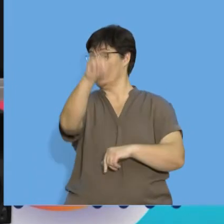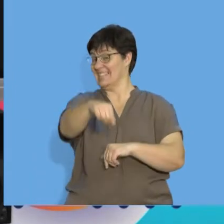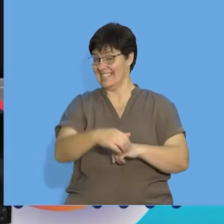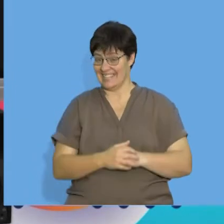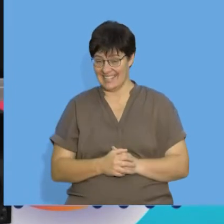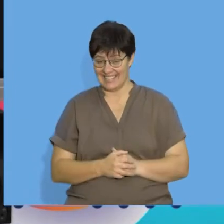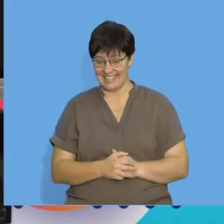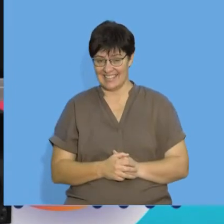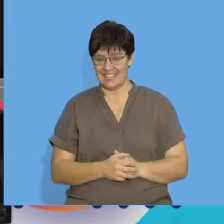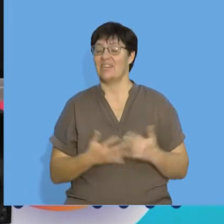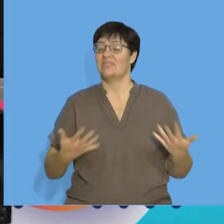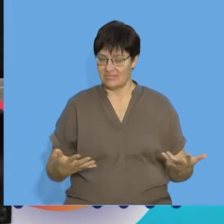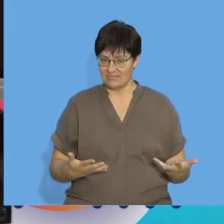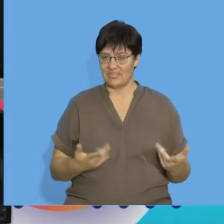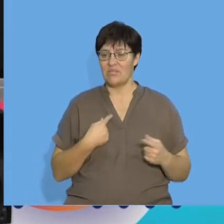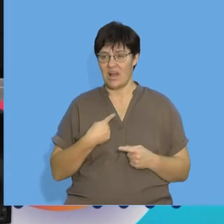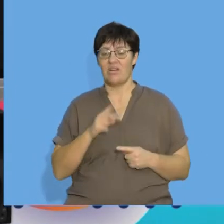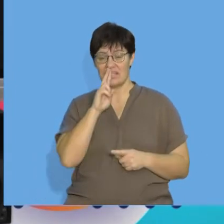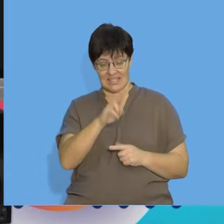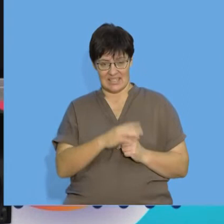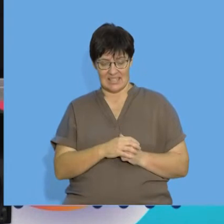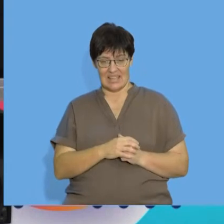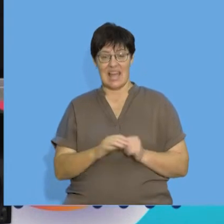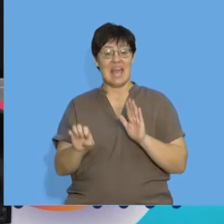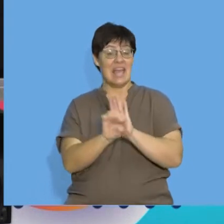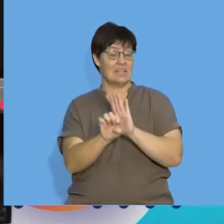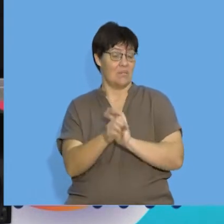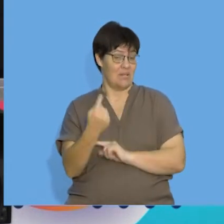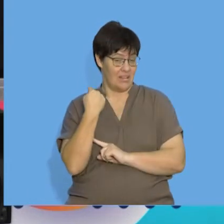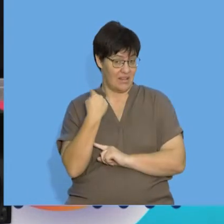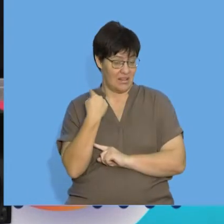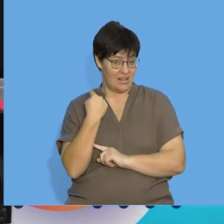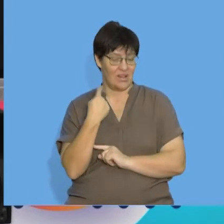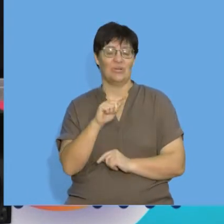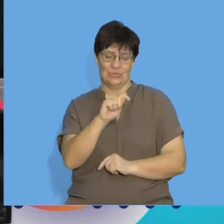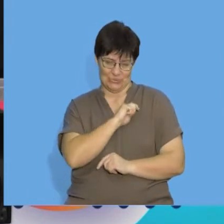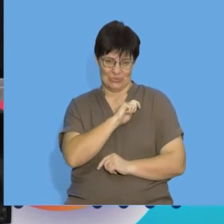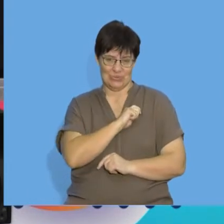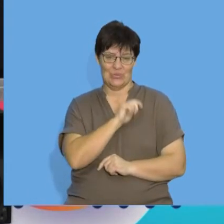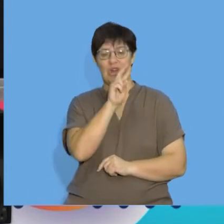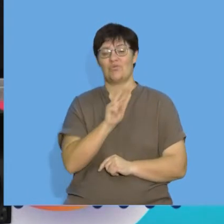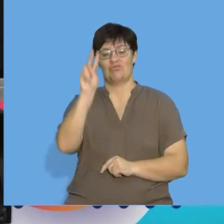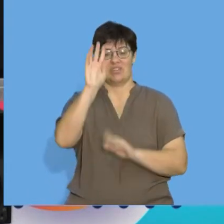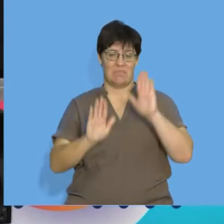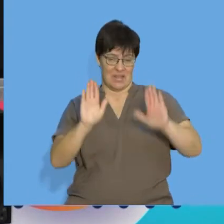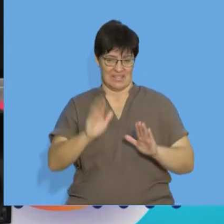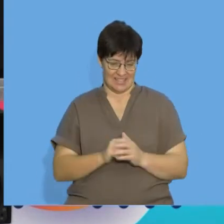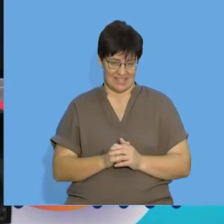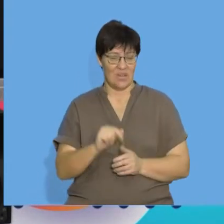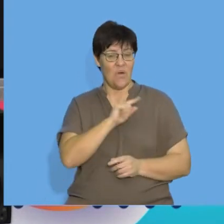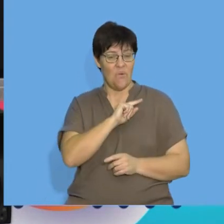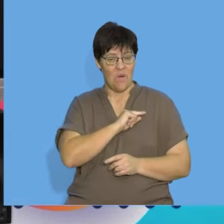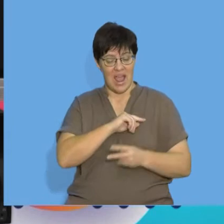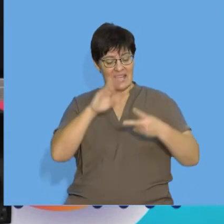I'm hoping that you're saying yes. So, let's write it behind us. The example behind me is a quadratic